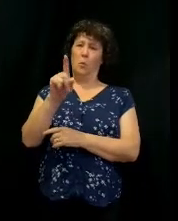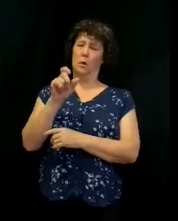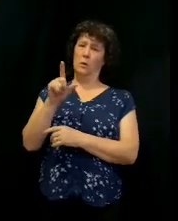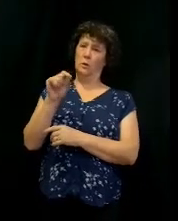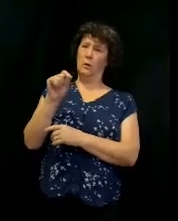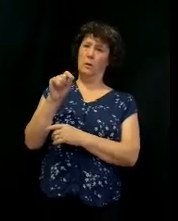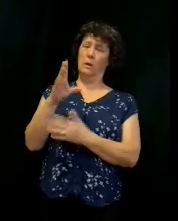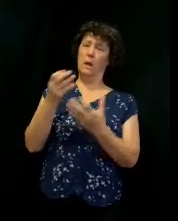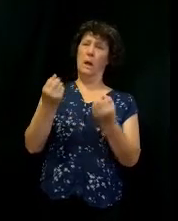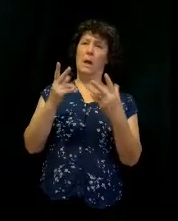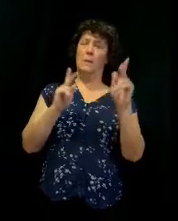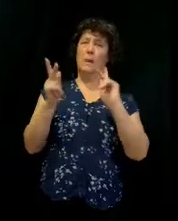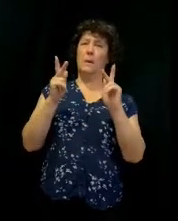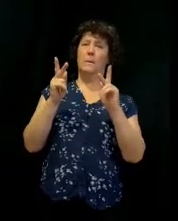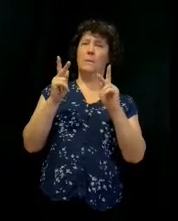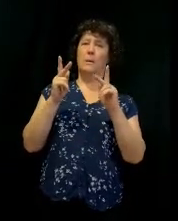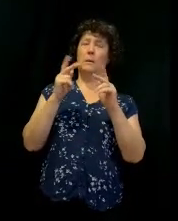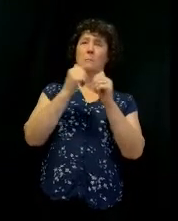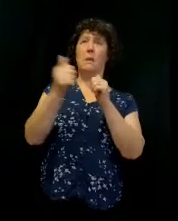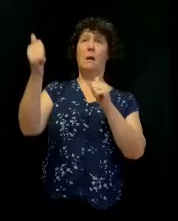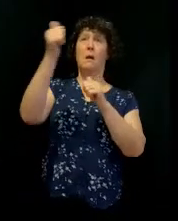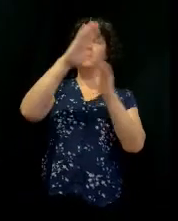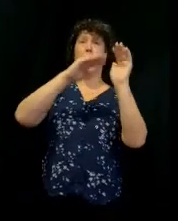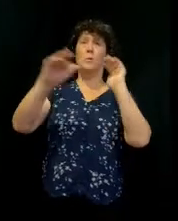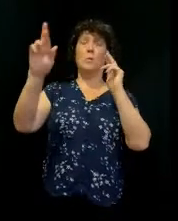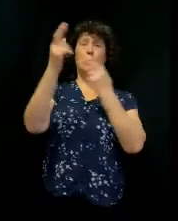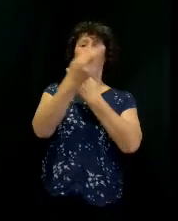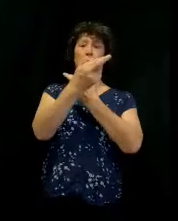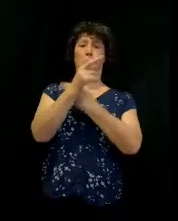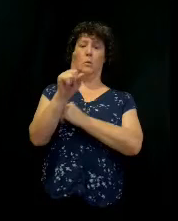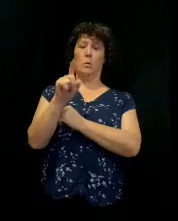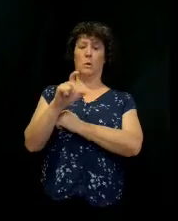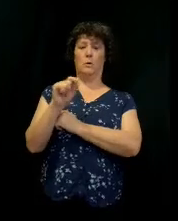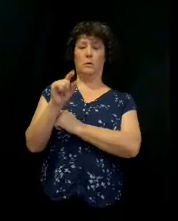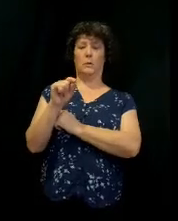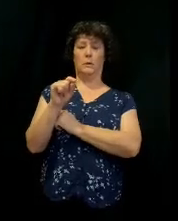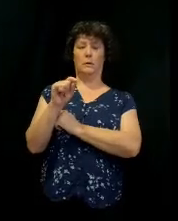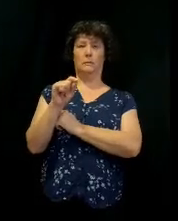How many people were in the upper room? One hundred and twenty.